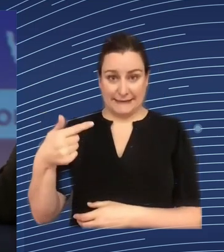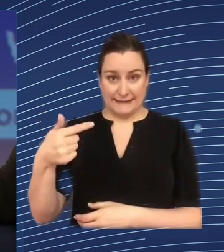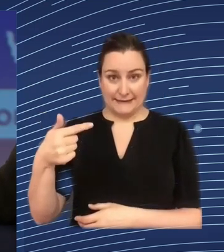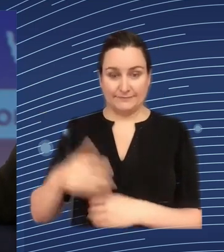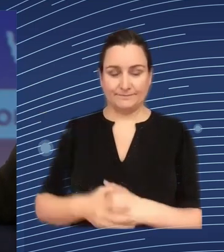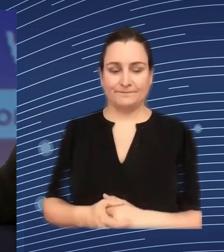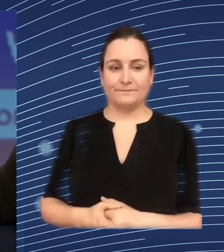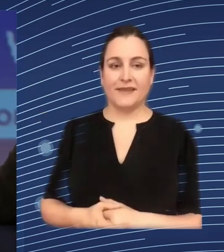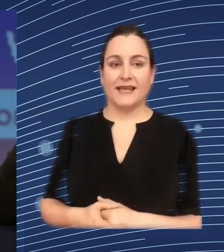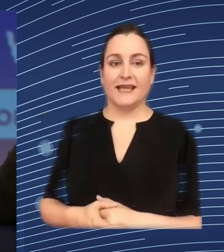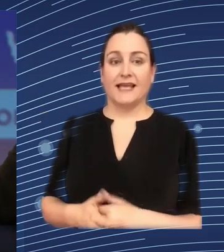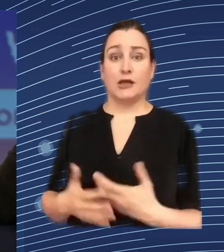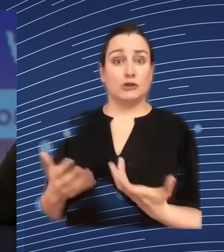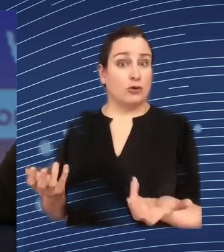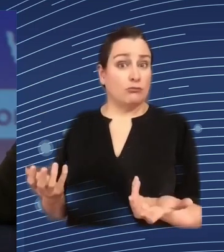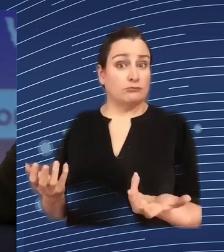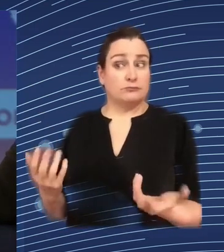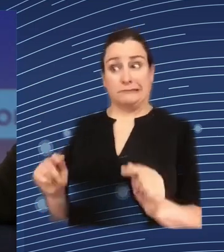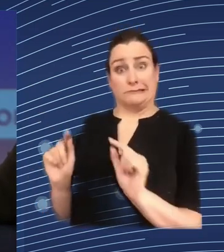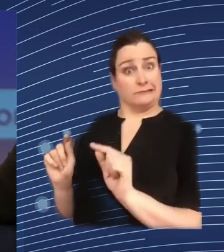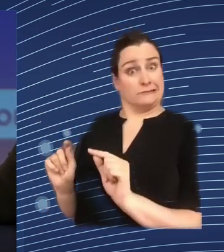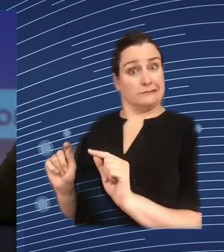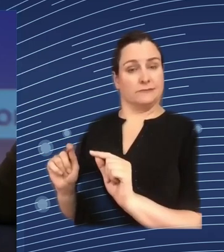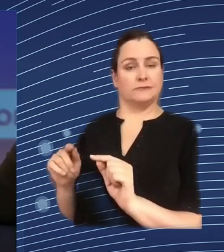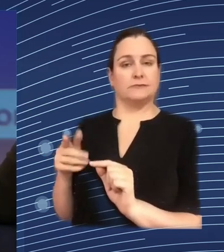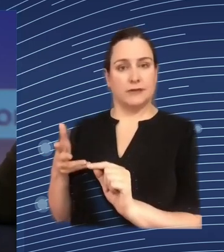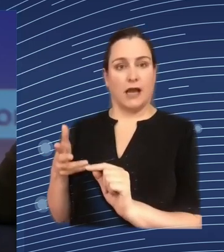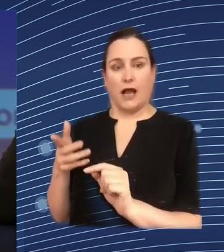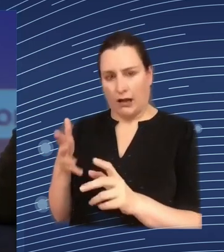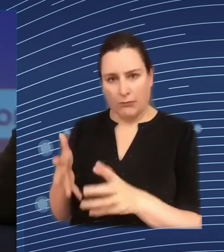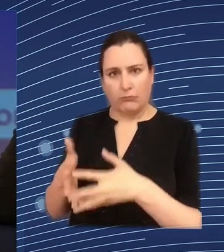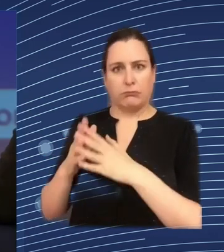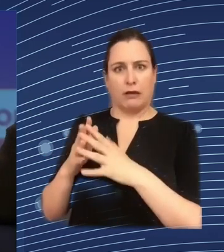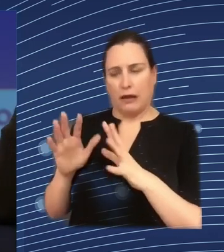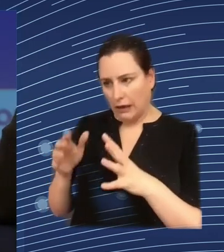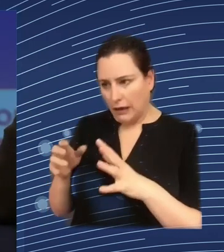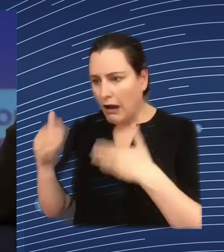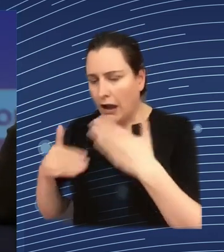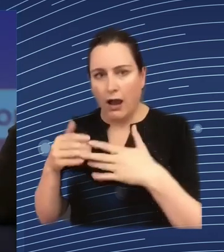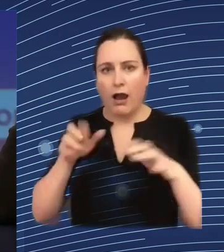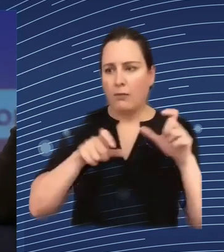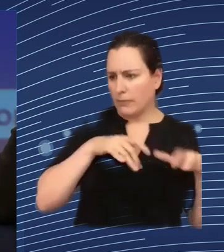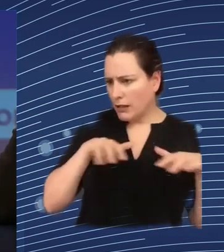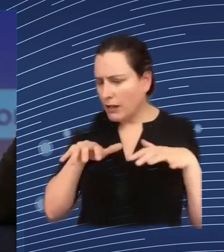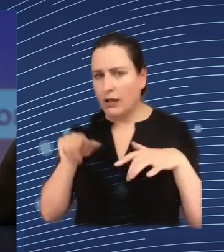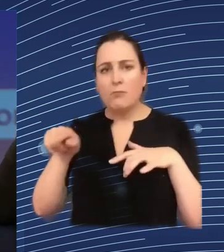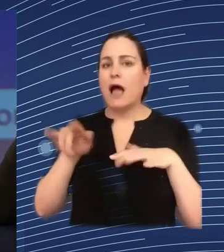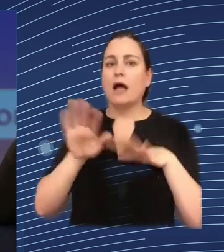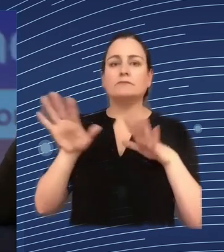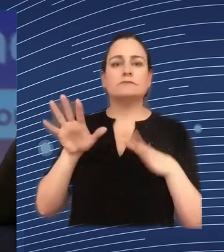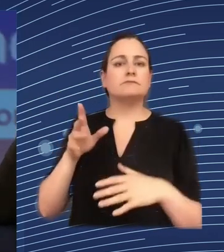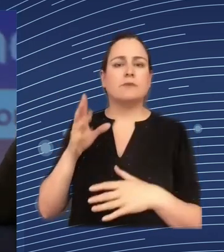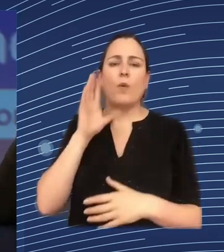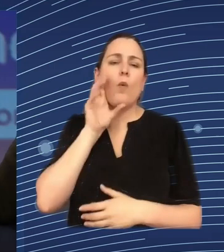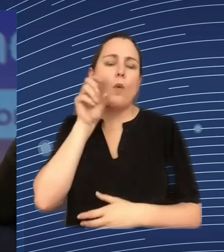kind of key principle of AI is it has to use accurate and up-to-date data to help people make better decisions it cannot have old and accurate data